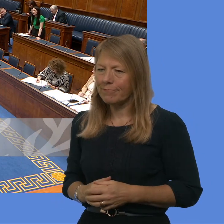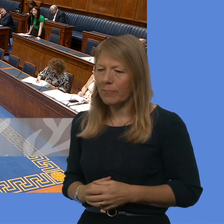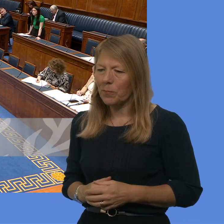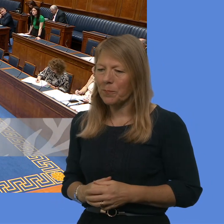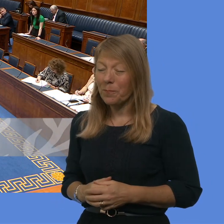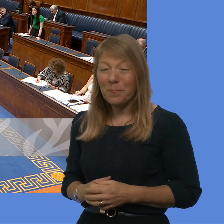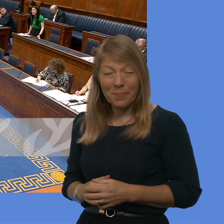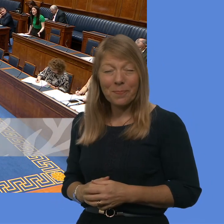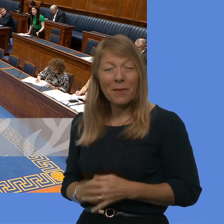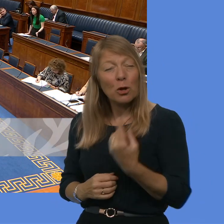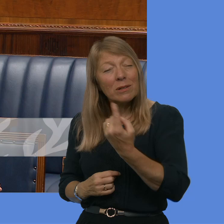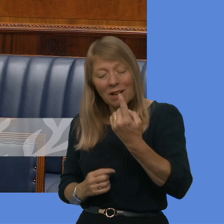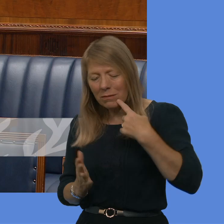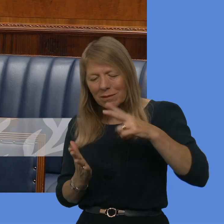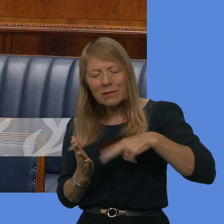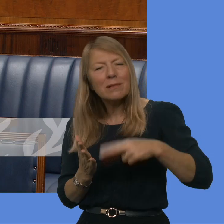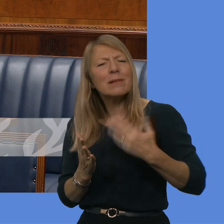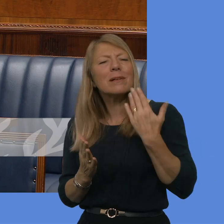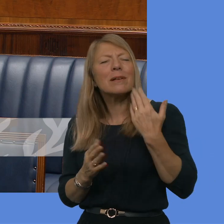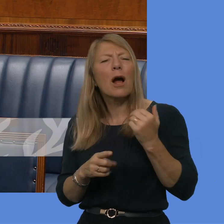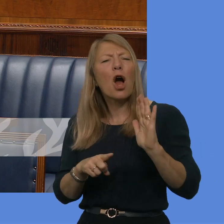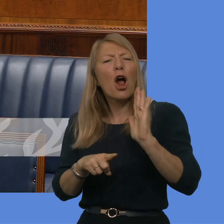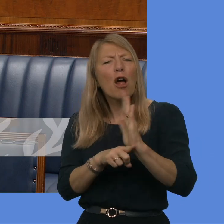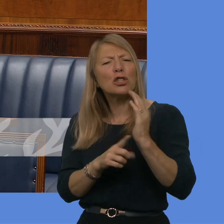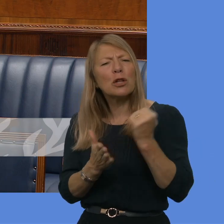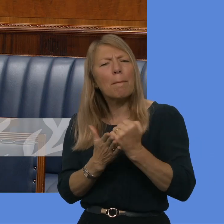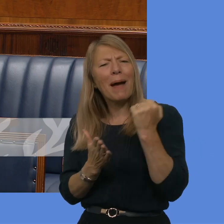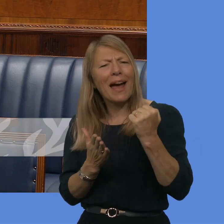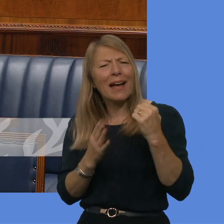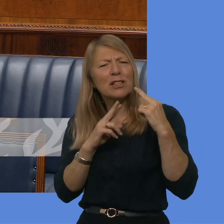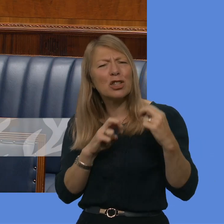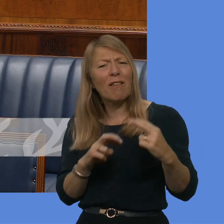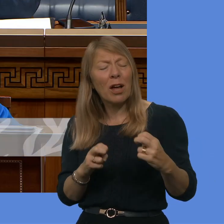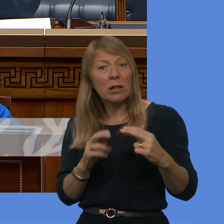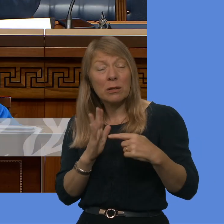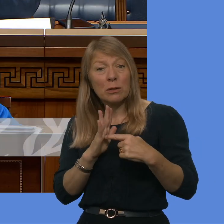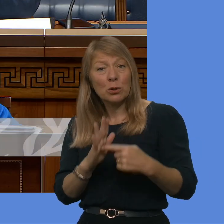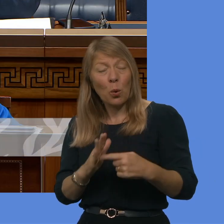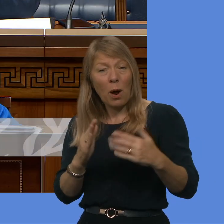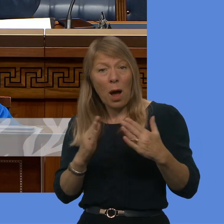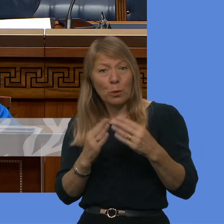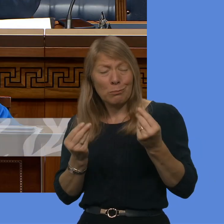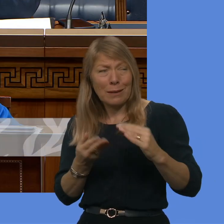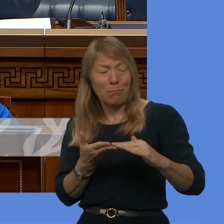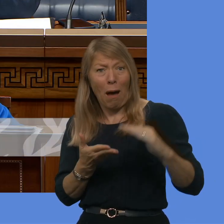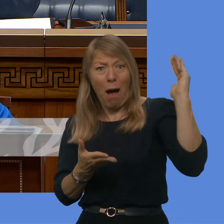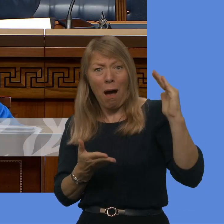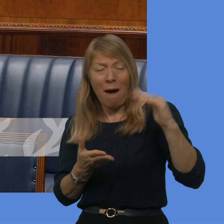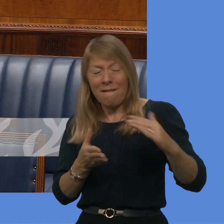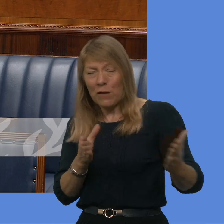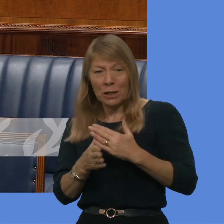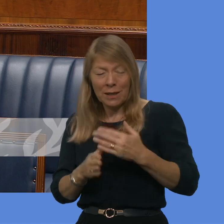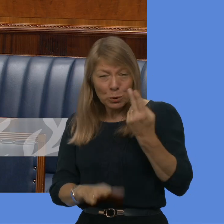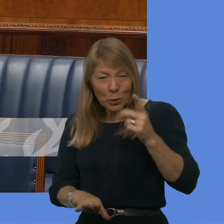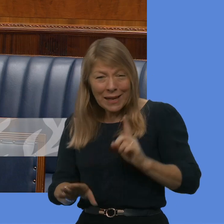survey, which showed the sharpest rise in order for the first time in two years. Would you join with me in welcoming this good